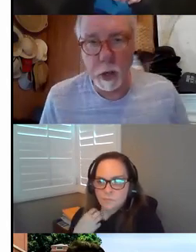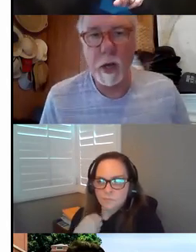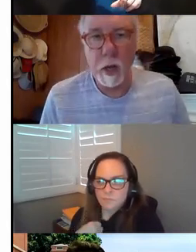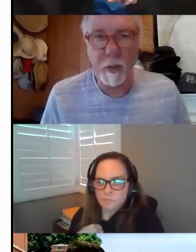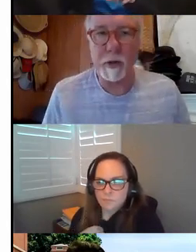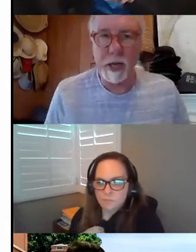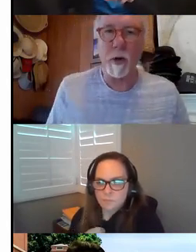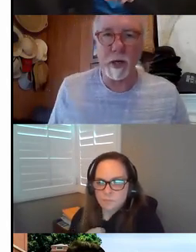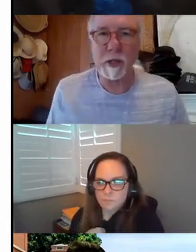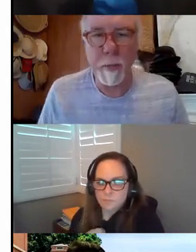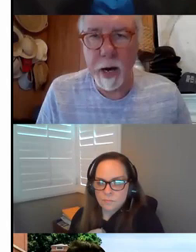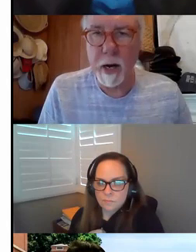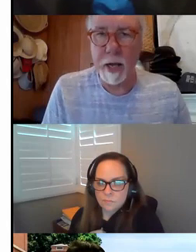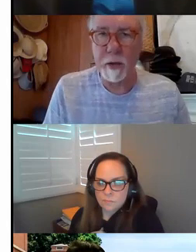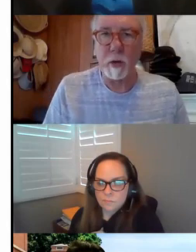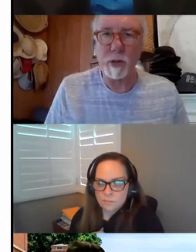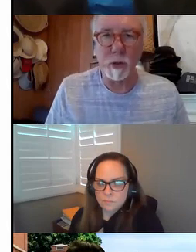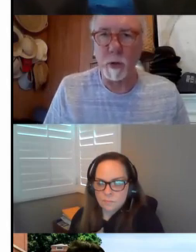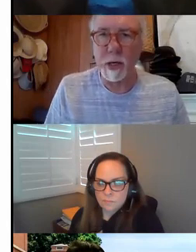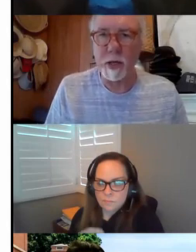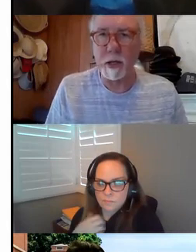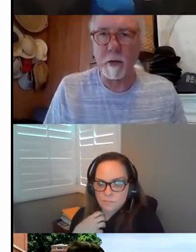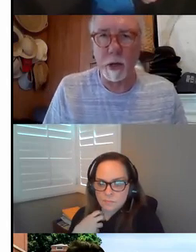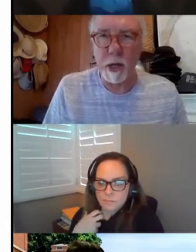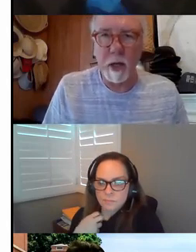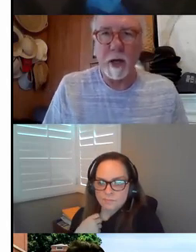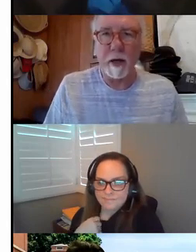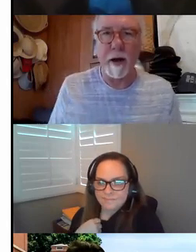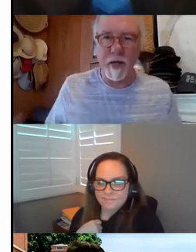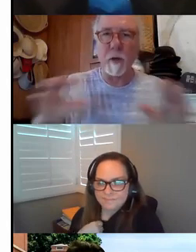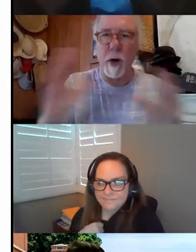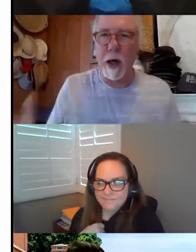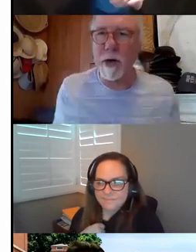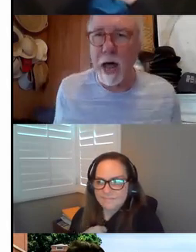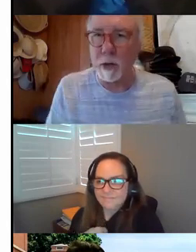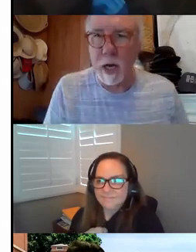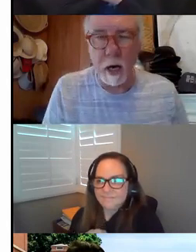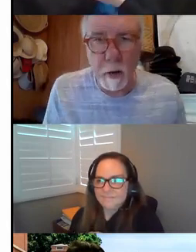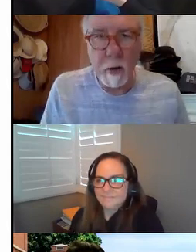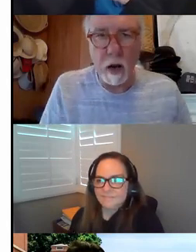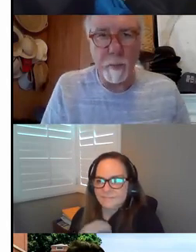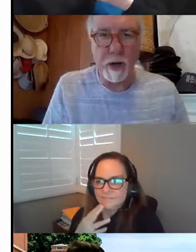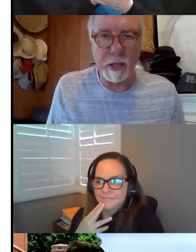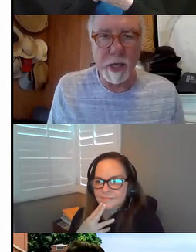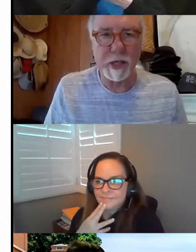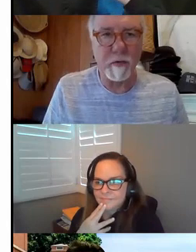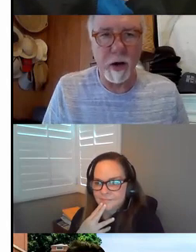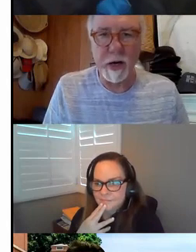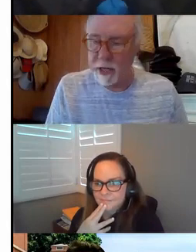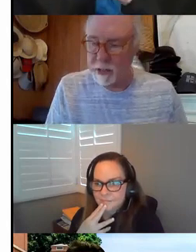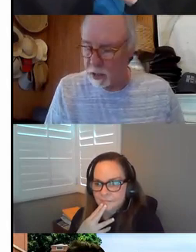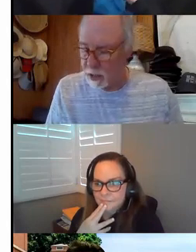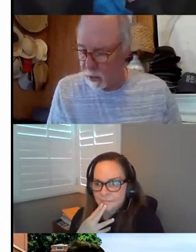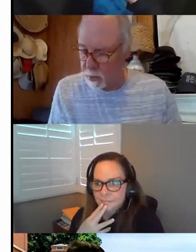you can be sure others that were on this webinar had those too. And I think that really kind of helped round out our, our presentation